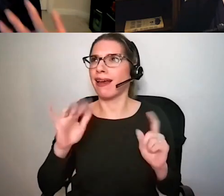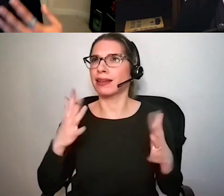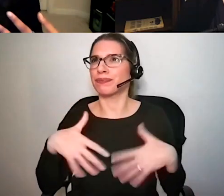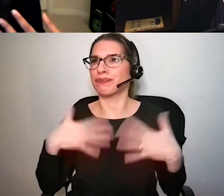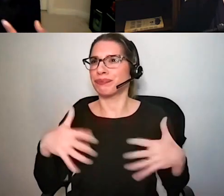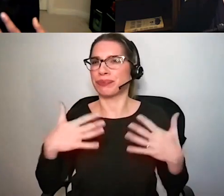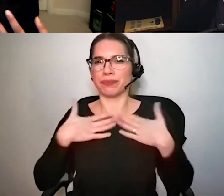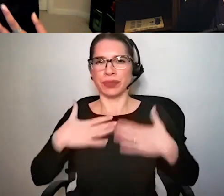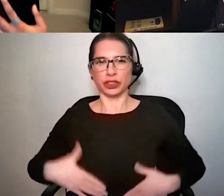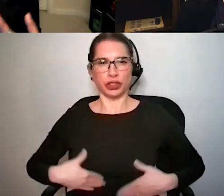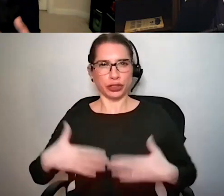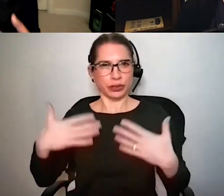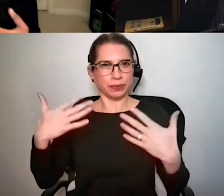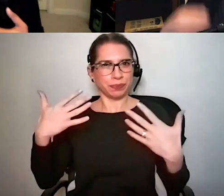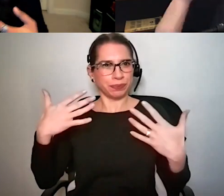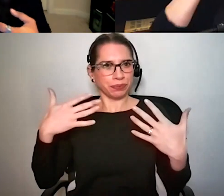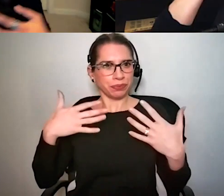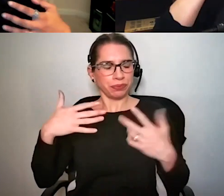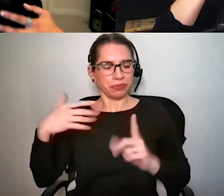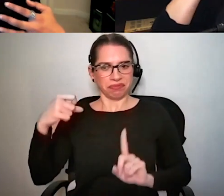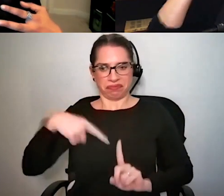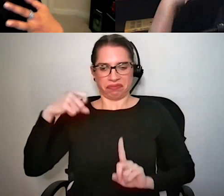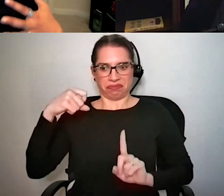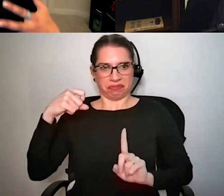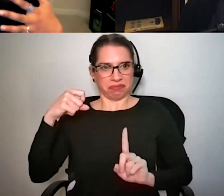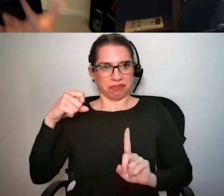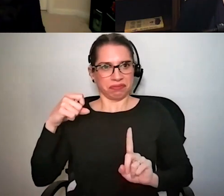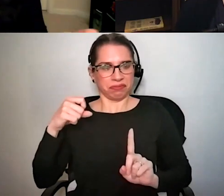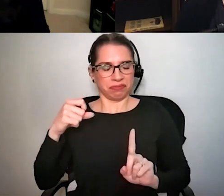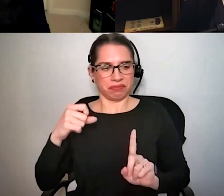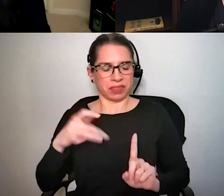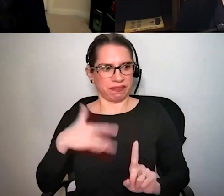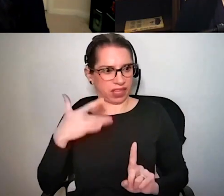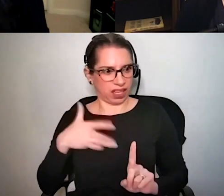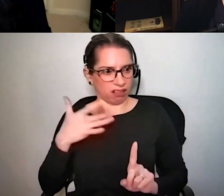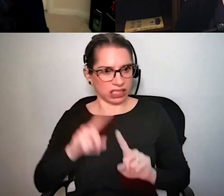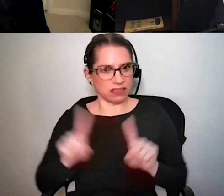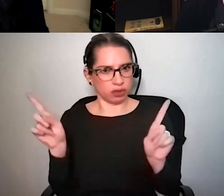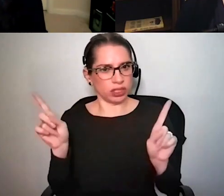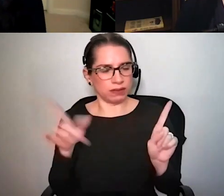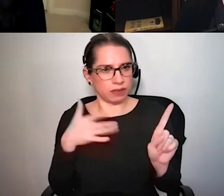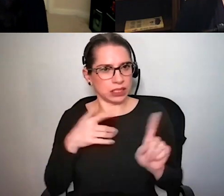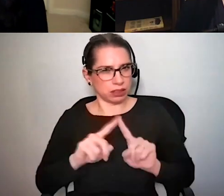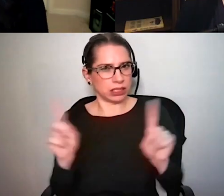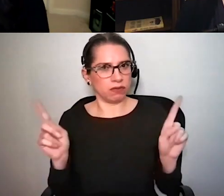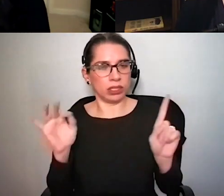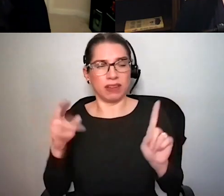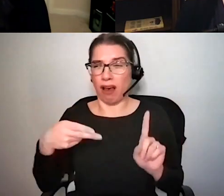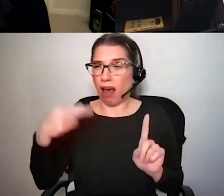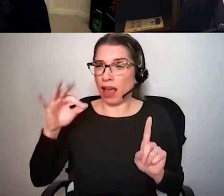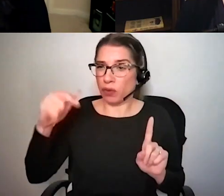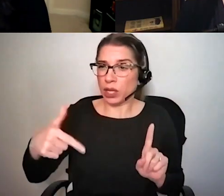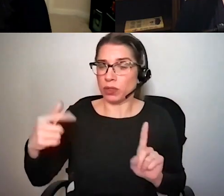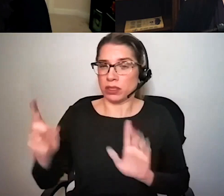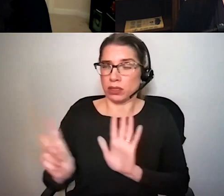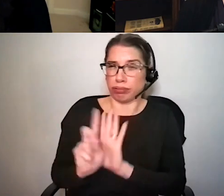if you get the same thing but the sensation to me is it it feels different somehow and so I think that part of it